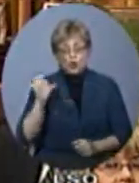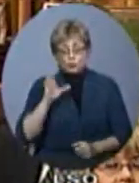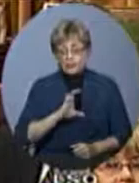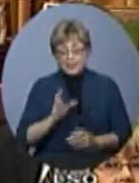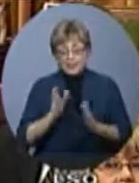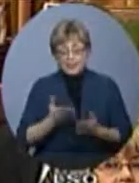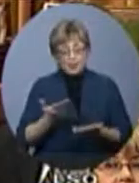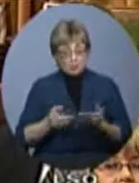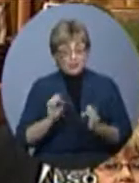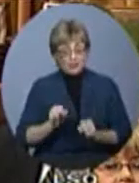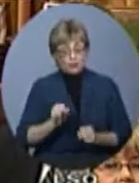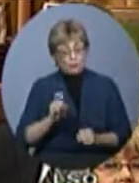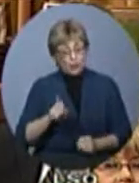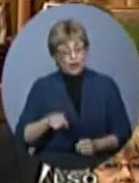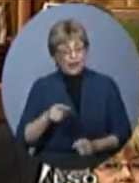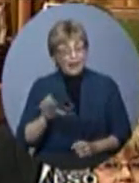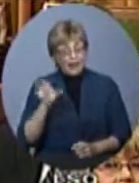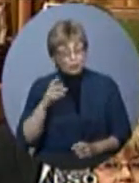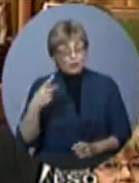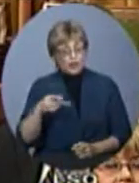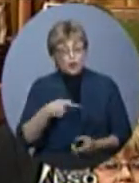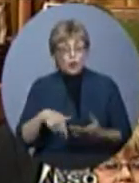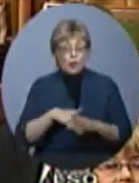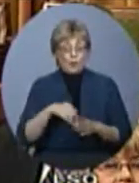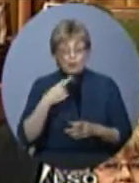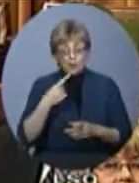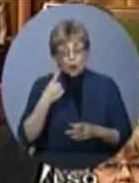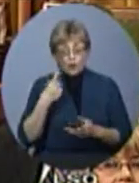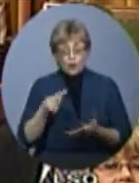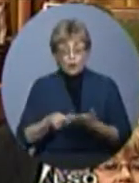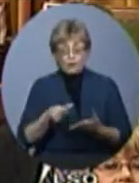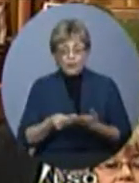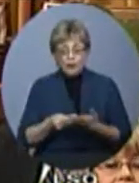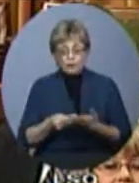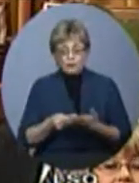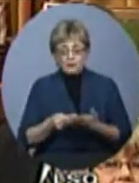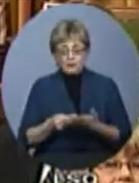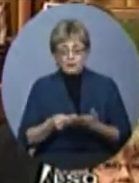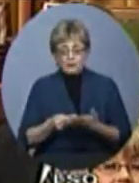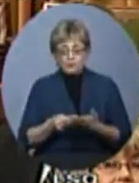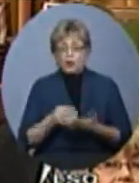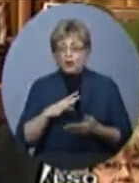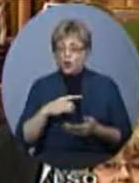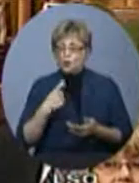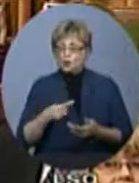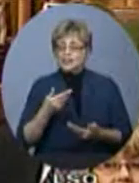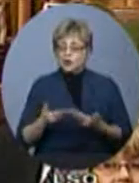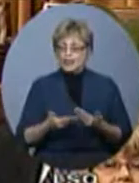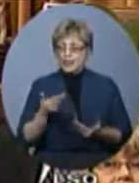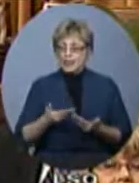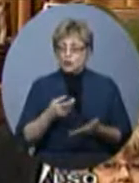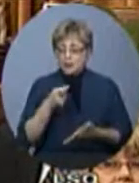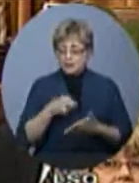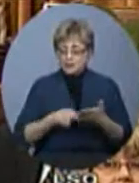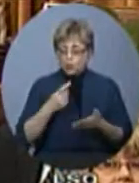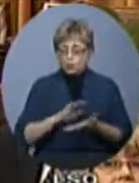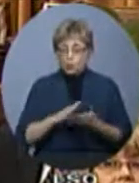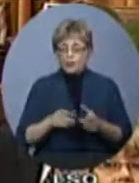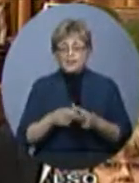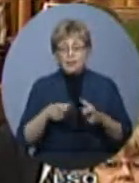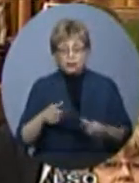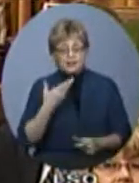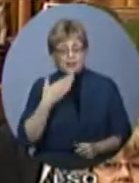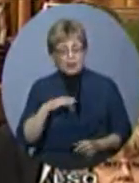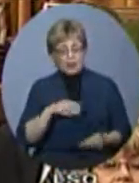business cuts, and here's what he said, are the primary means of achieving the investment, the rising living standards, and the jobs, jobs,